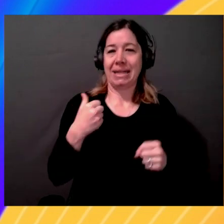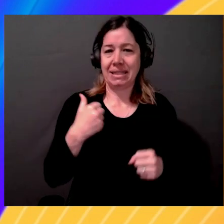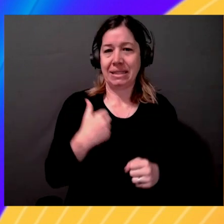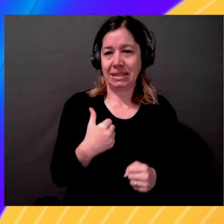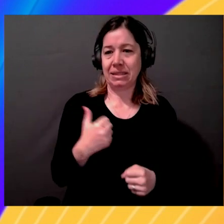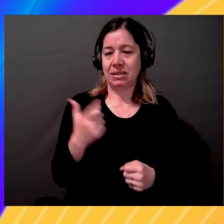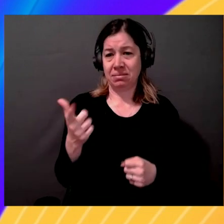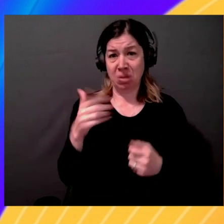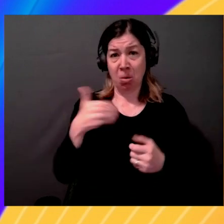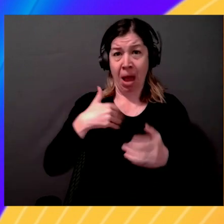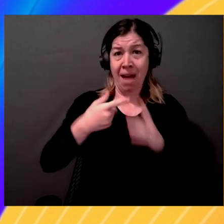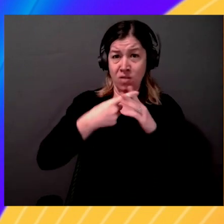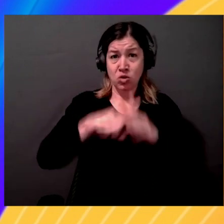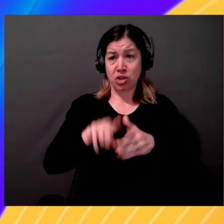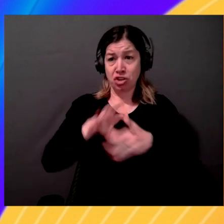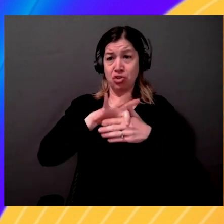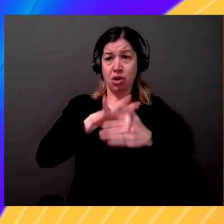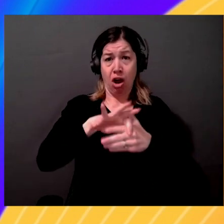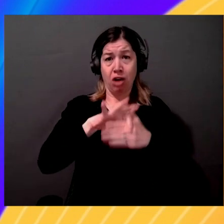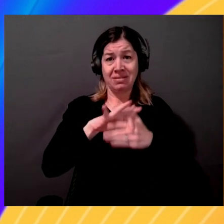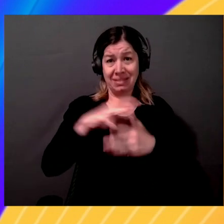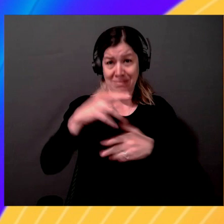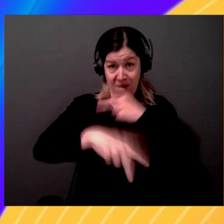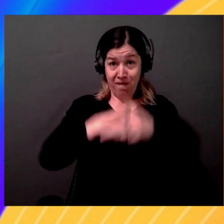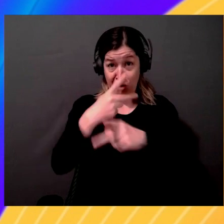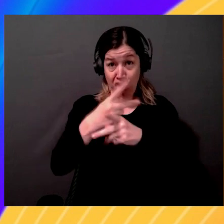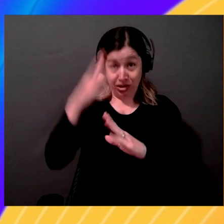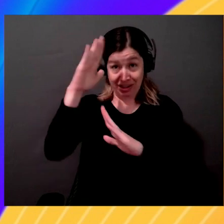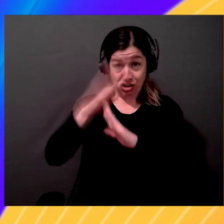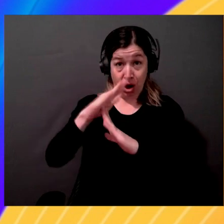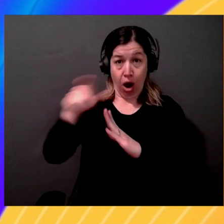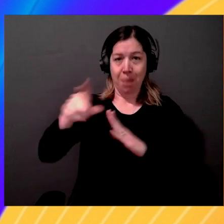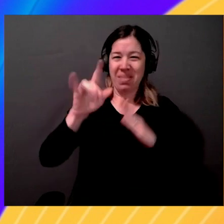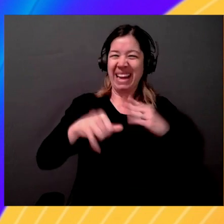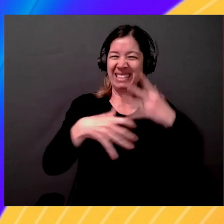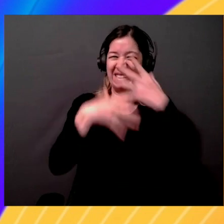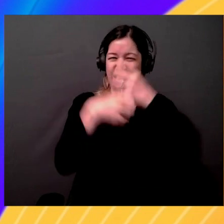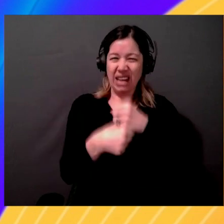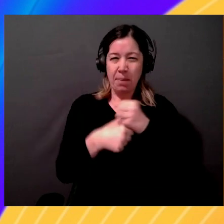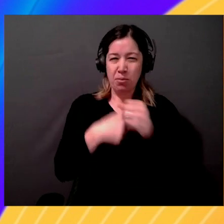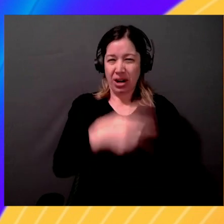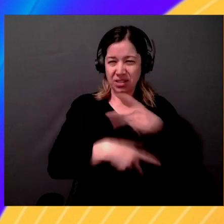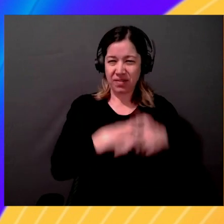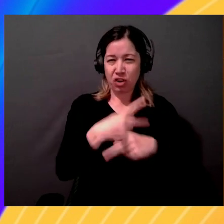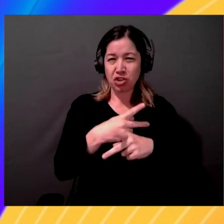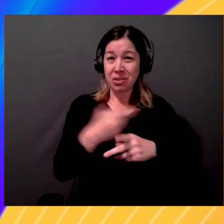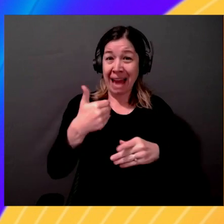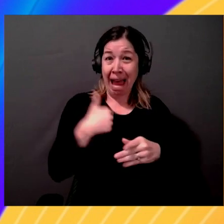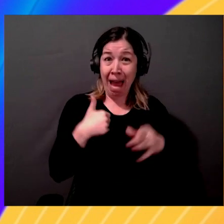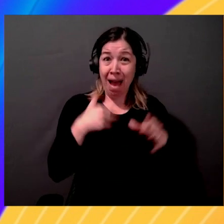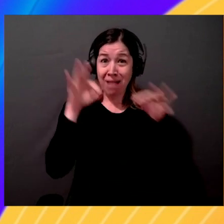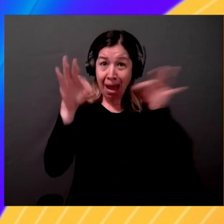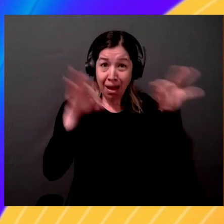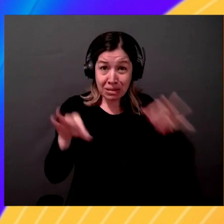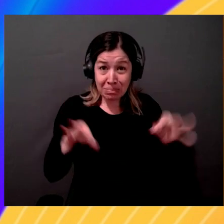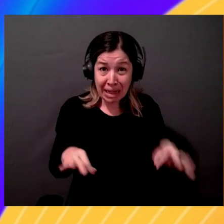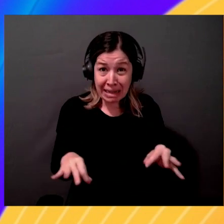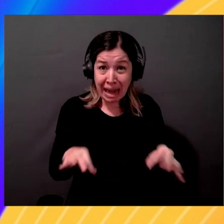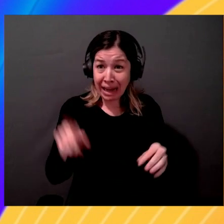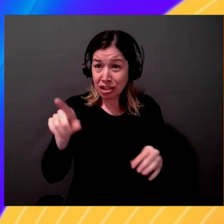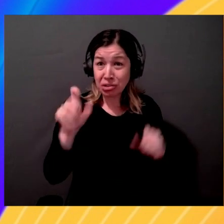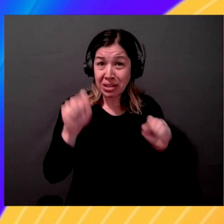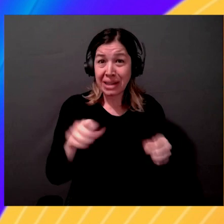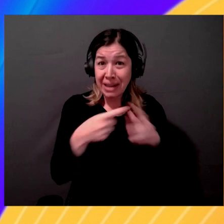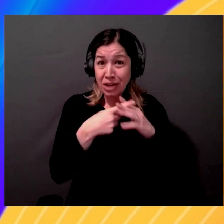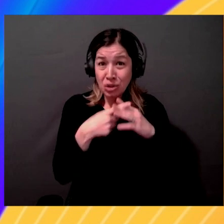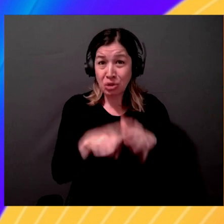The version at the top is the summarized version. And there is an explanation here that you can start drilling into. What it's now